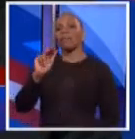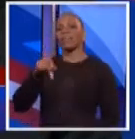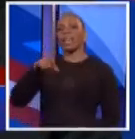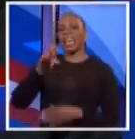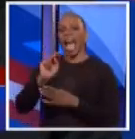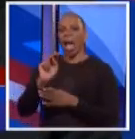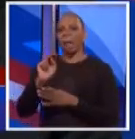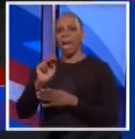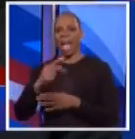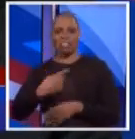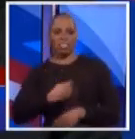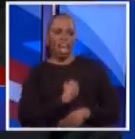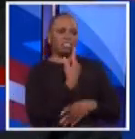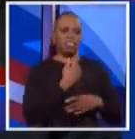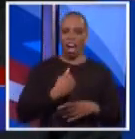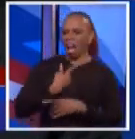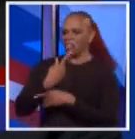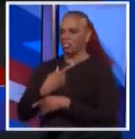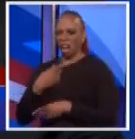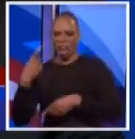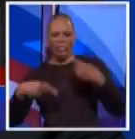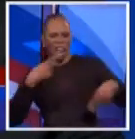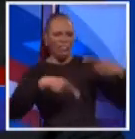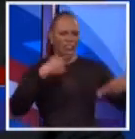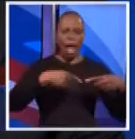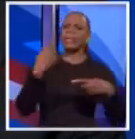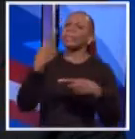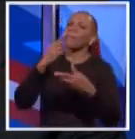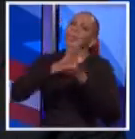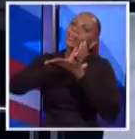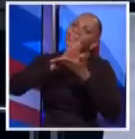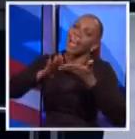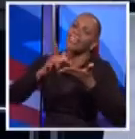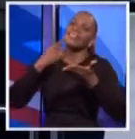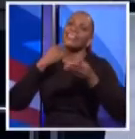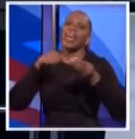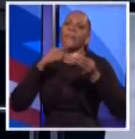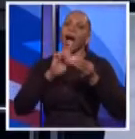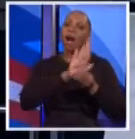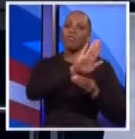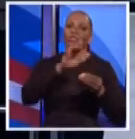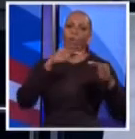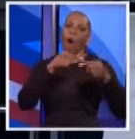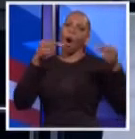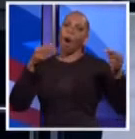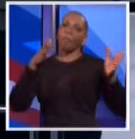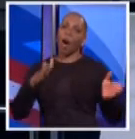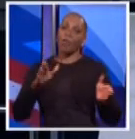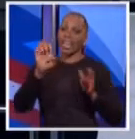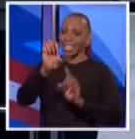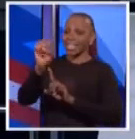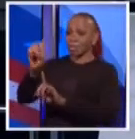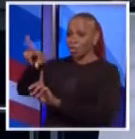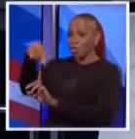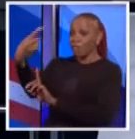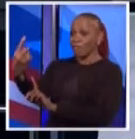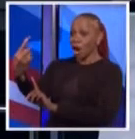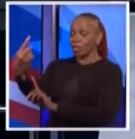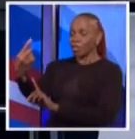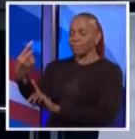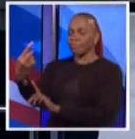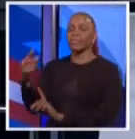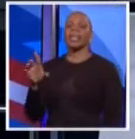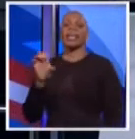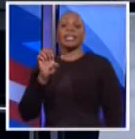hurling insults at one another. Is there something nice you can say about your opponent? And, Mr. Spitzer, you have the first opportunity. For first,